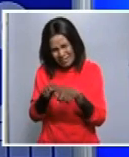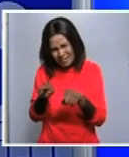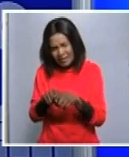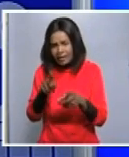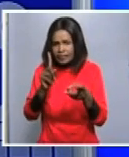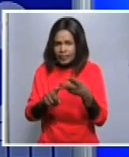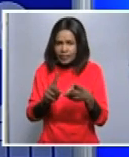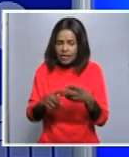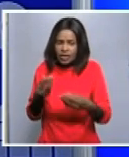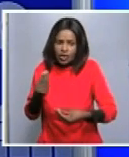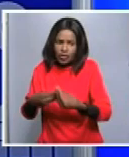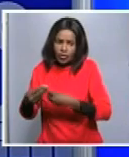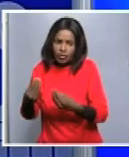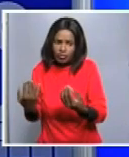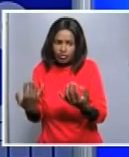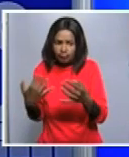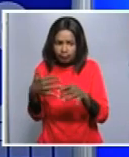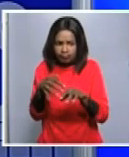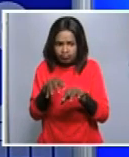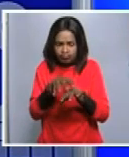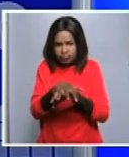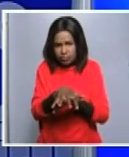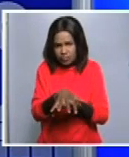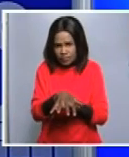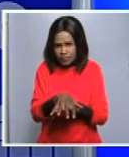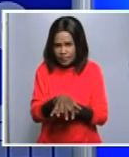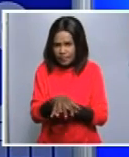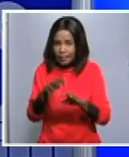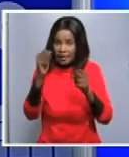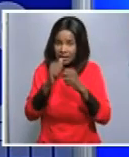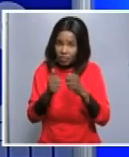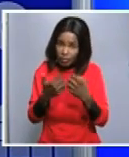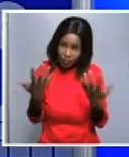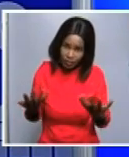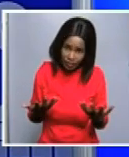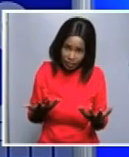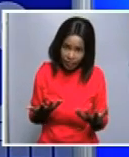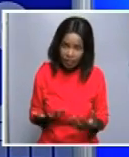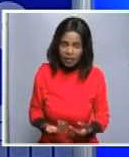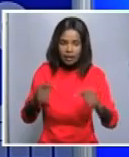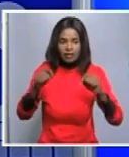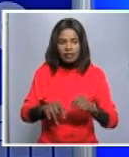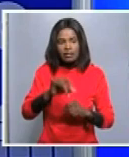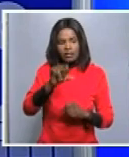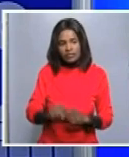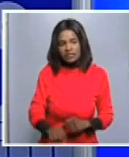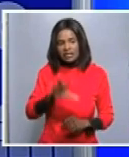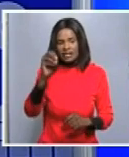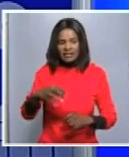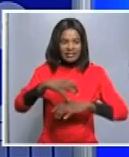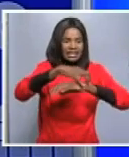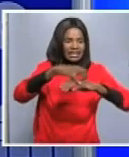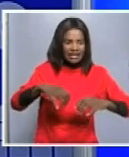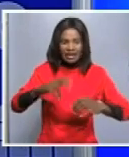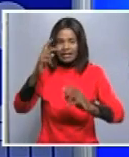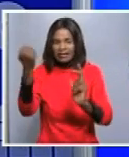factors currently uh posing great danger to these interests is of course the situation in south africa the sentiments were shared